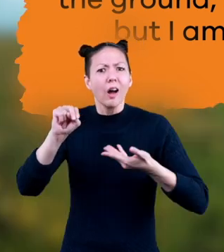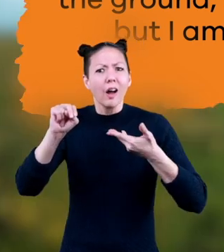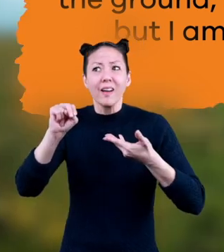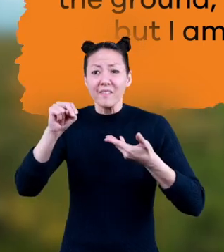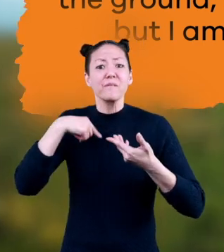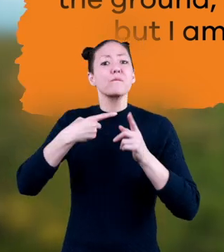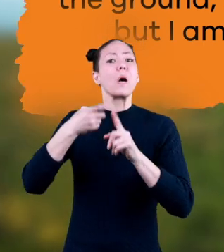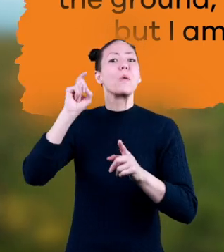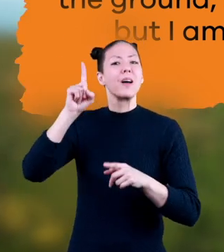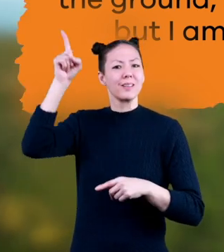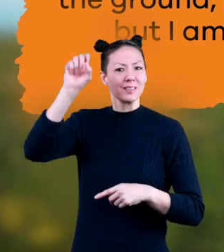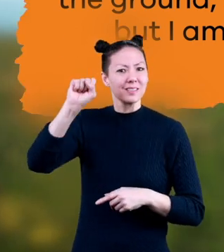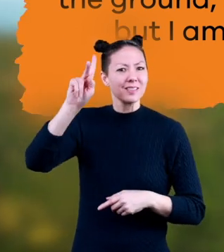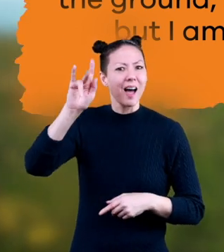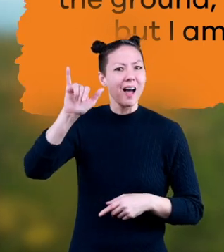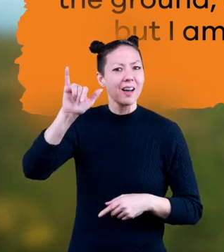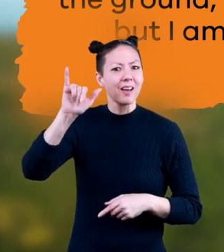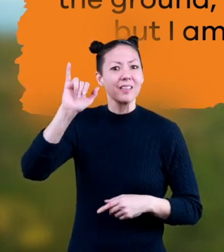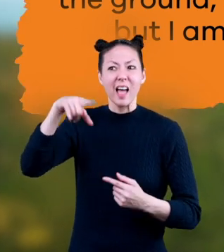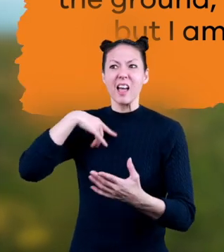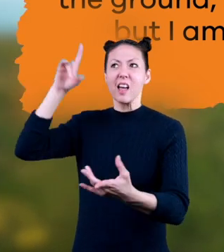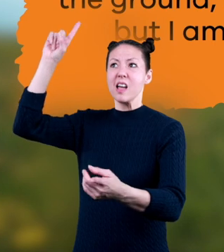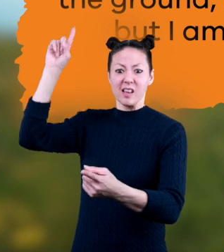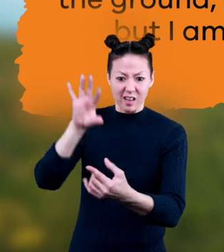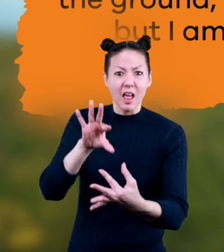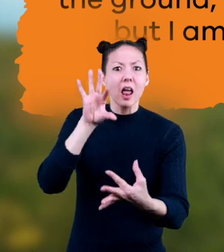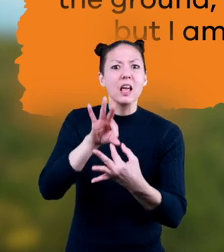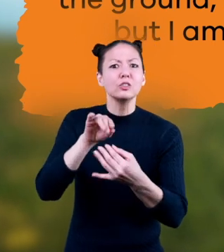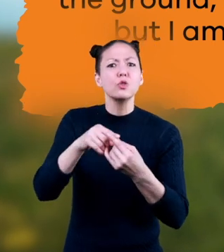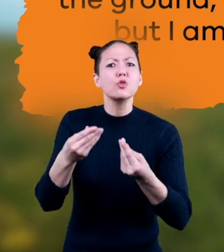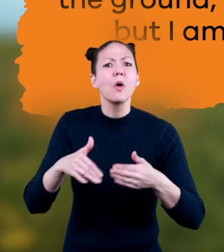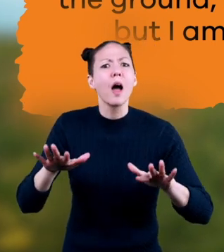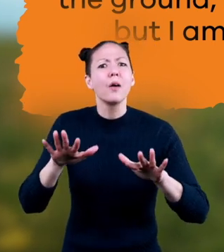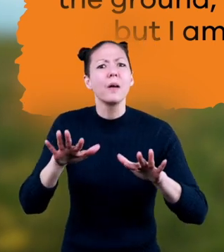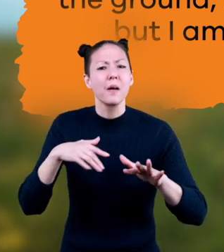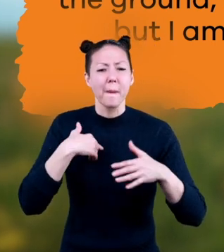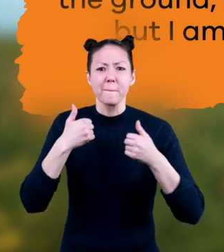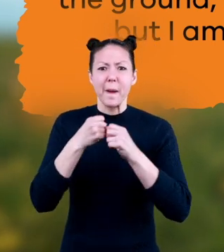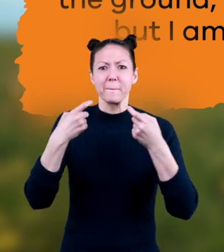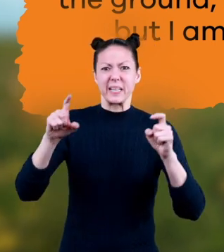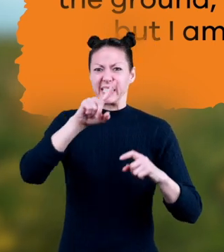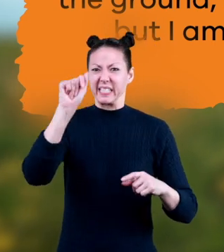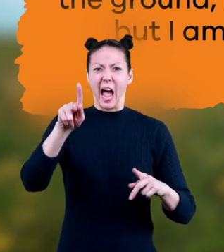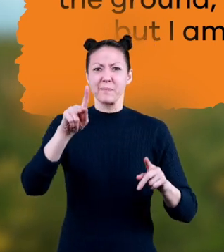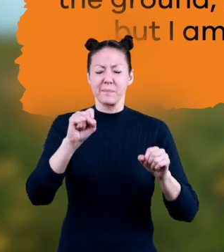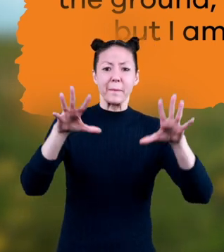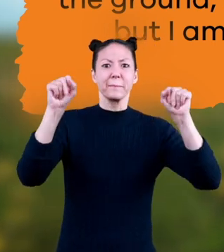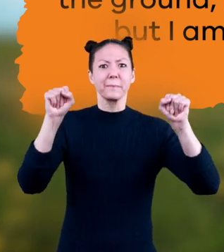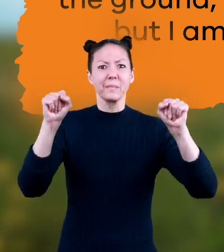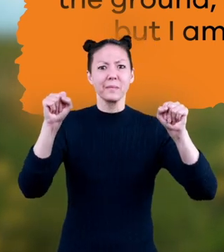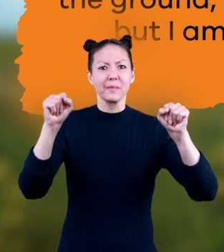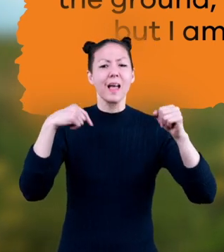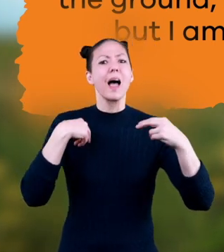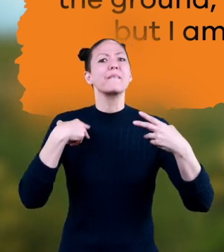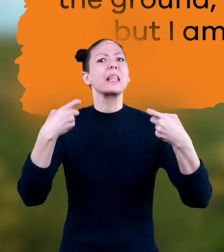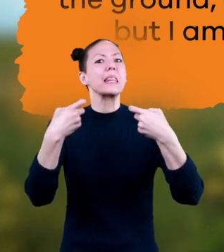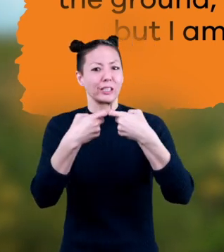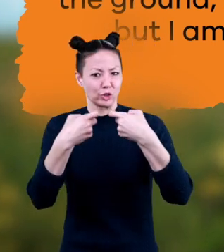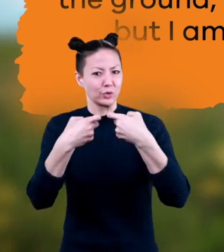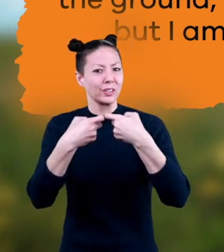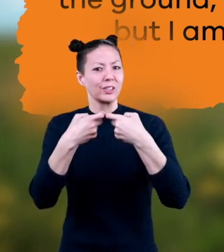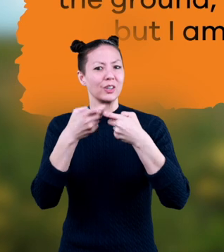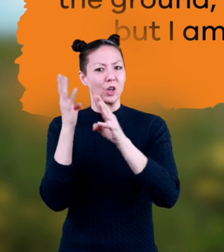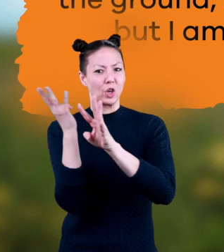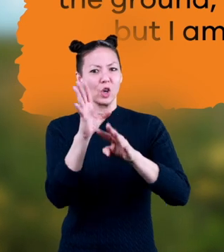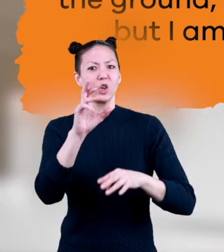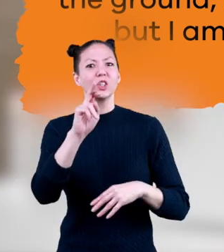from the sky, and when I connect with the ground, I make a big zap. I have electric current,